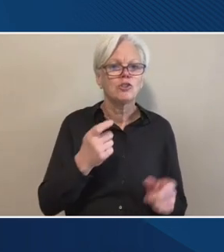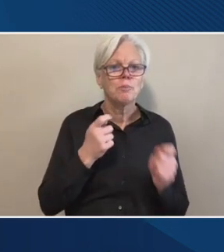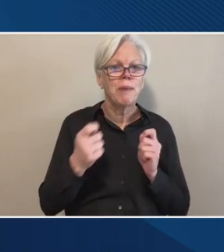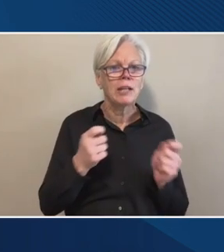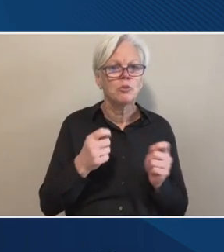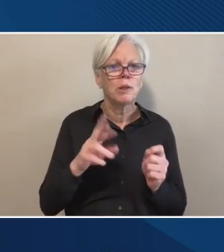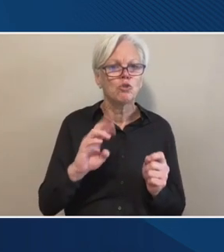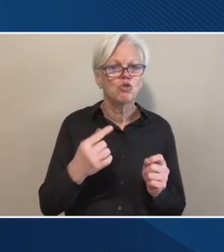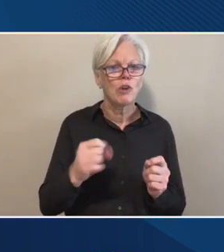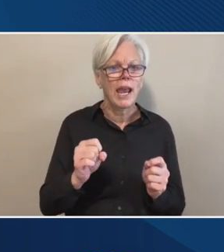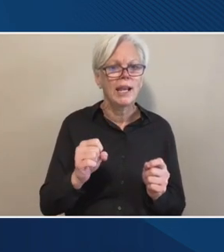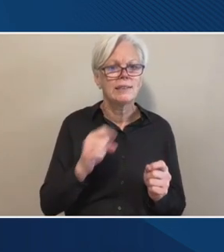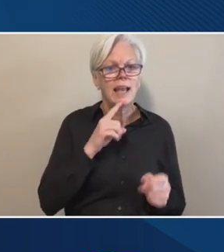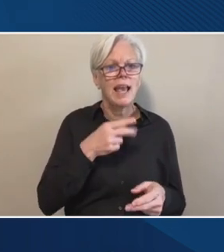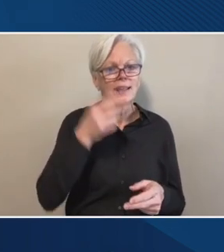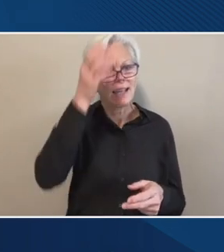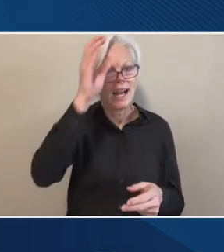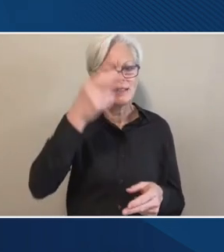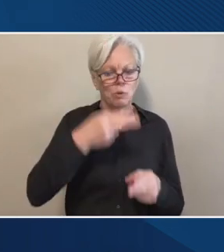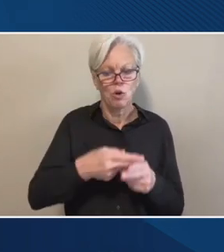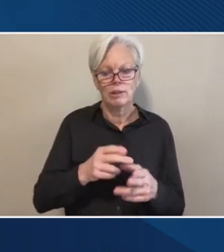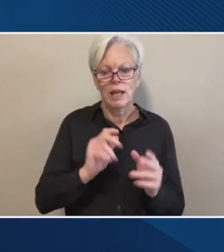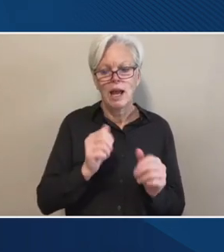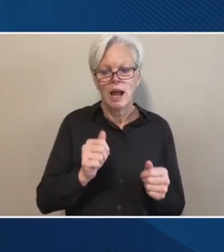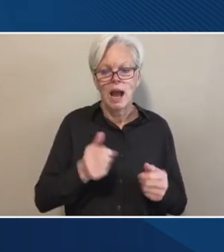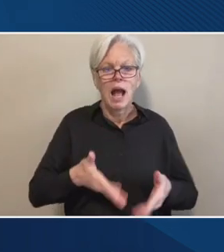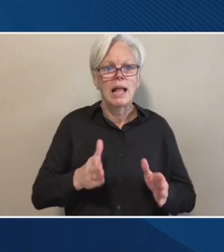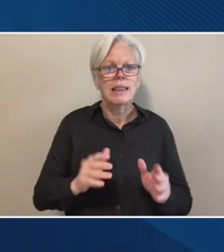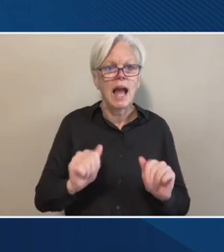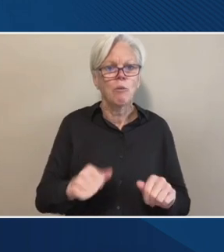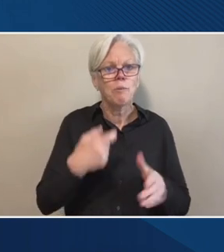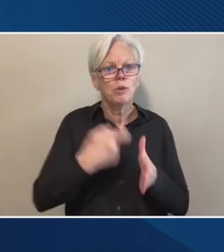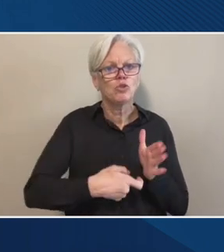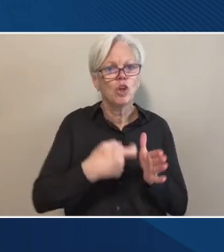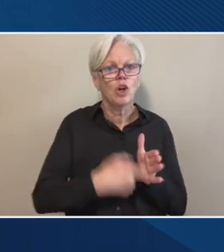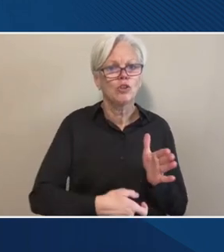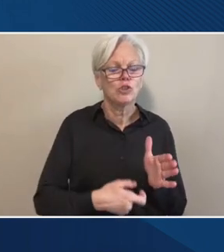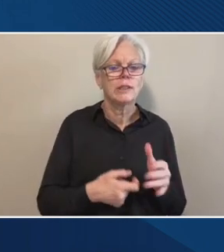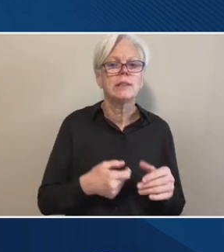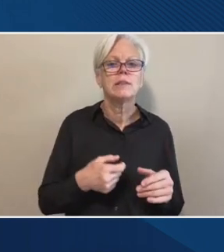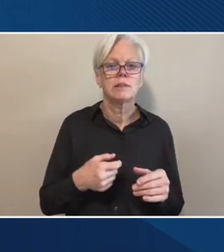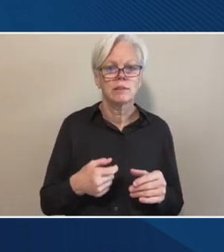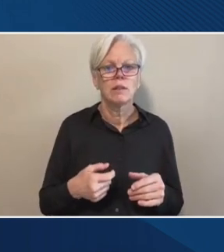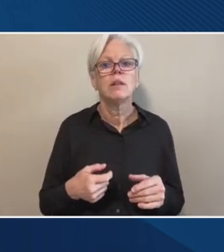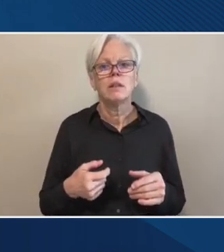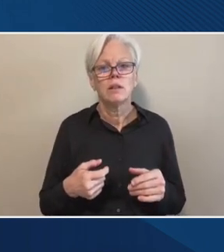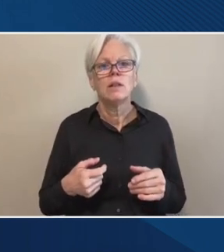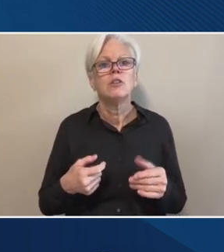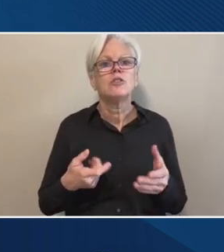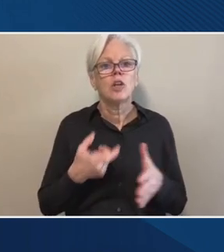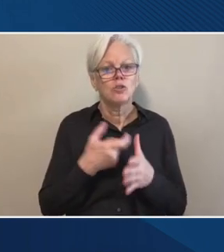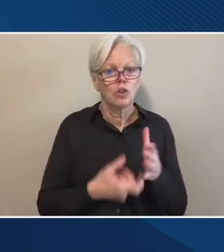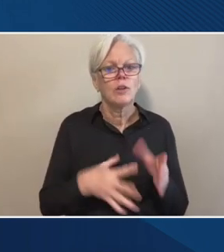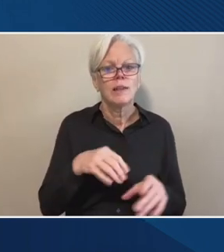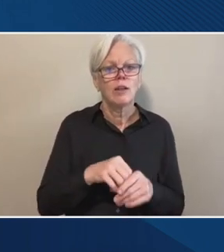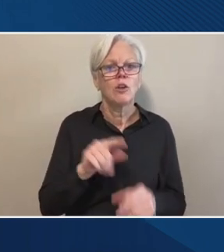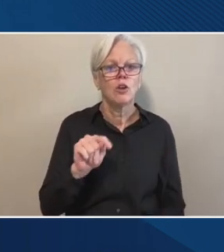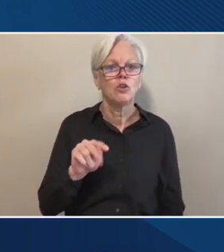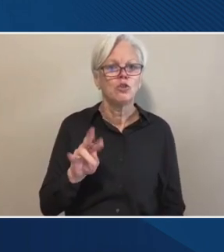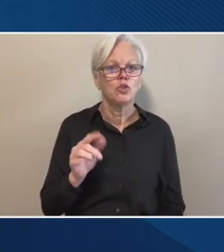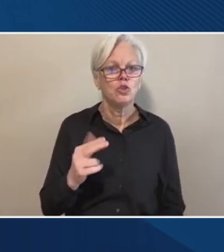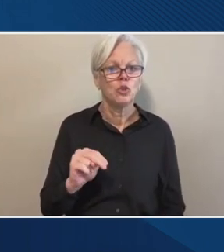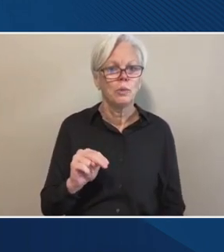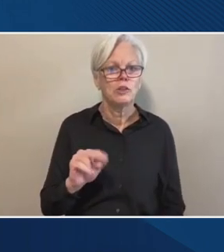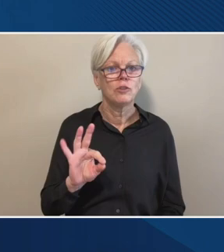charges and there's two different kinds of allowable charges. There are charges, um, that include tuition and fees, uh,